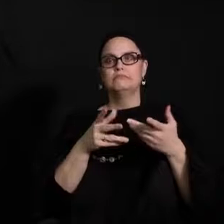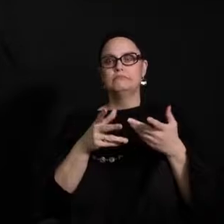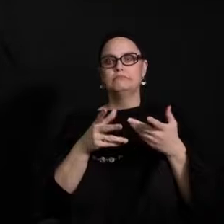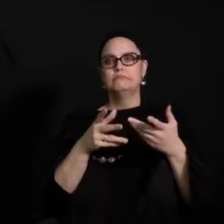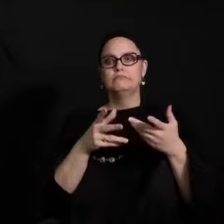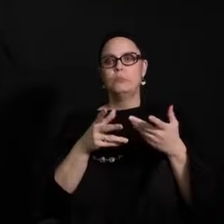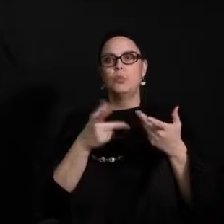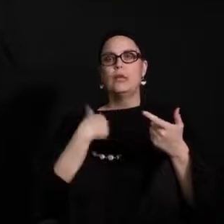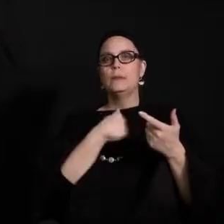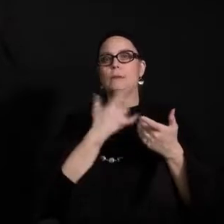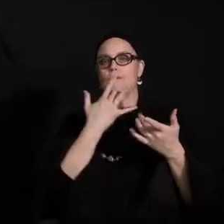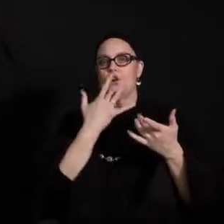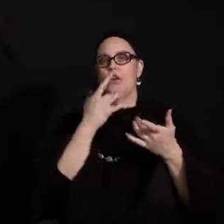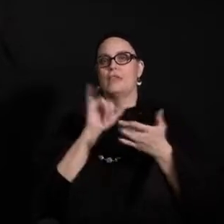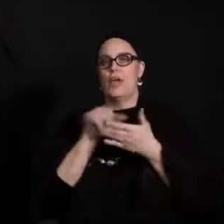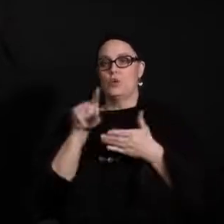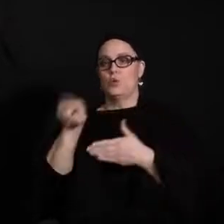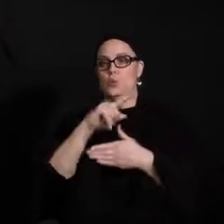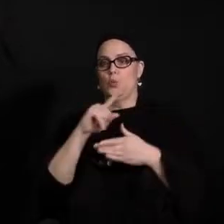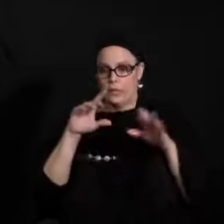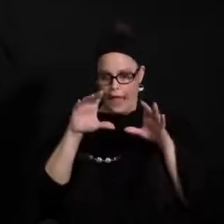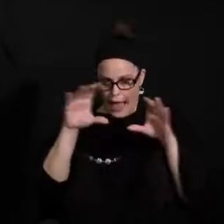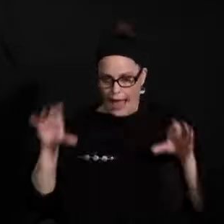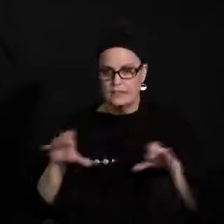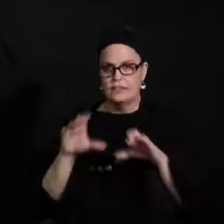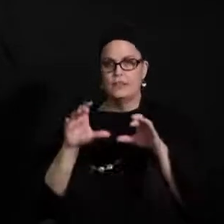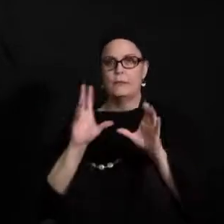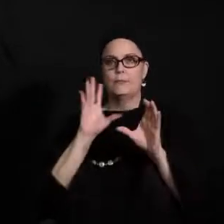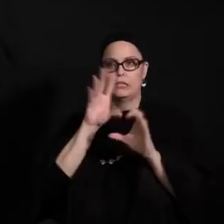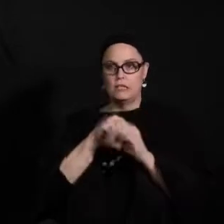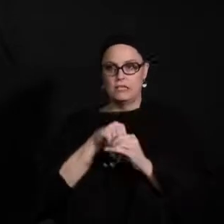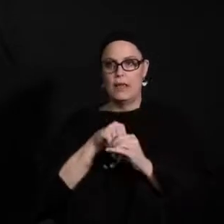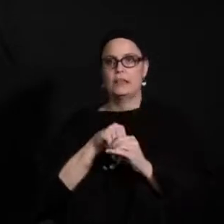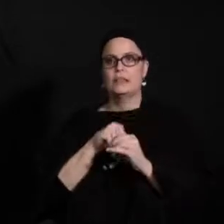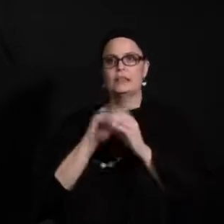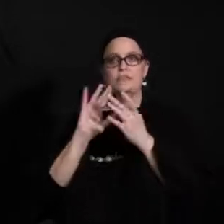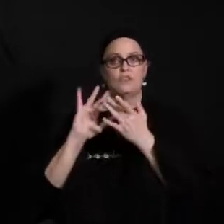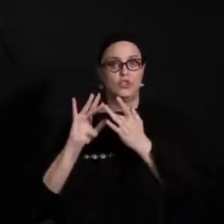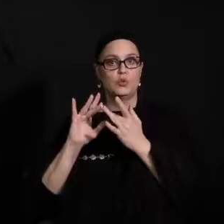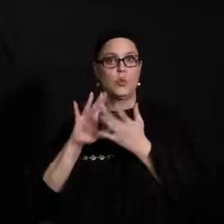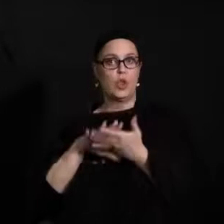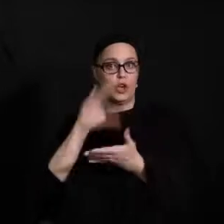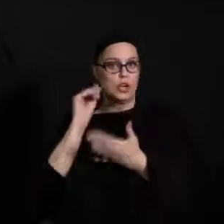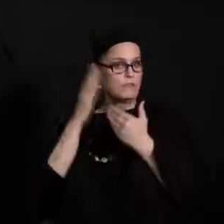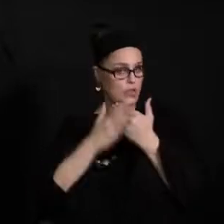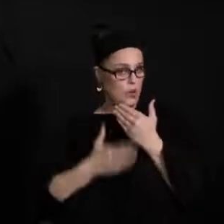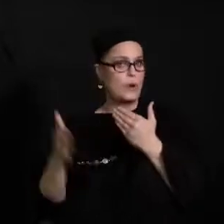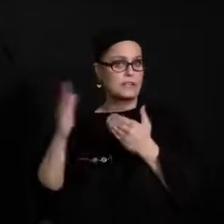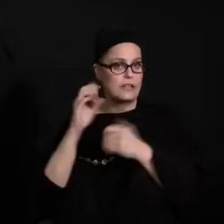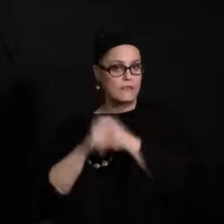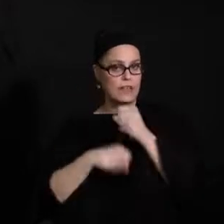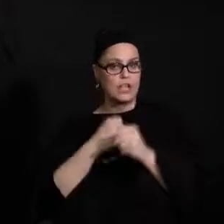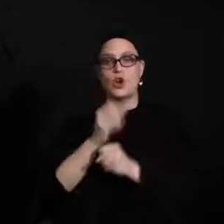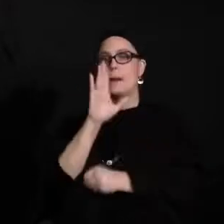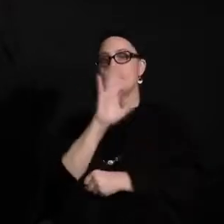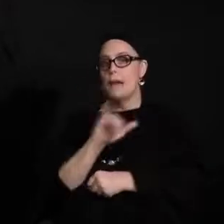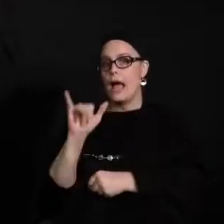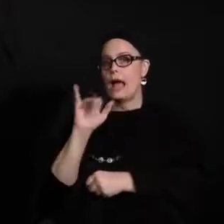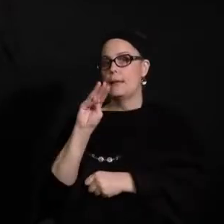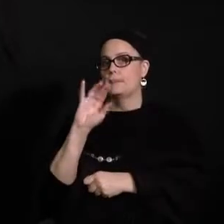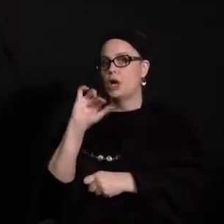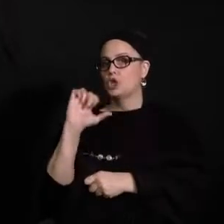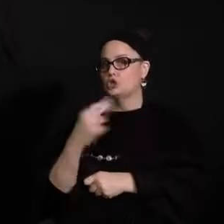actively right now to participate in virtual learning for the remainder of the year by March 11.